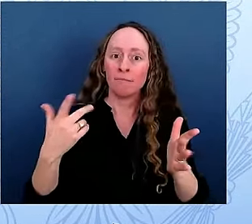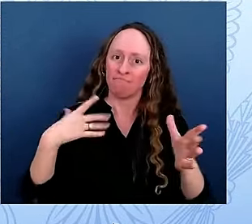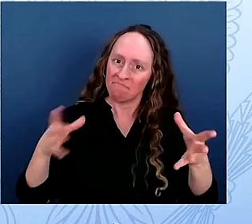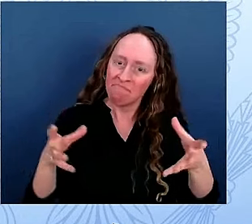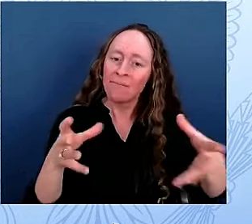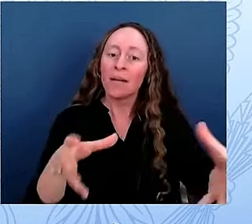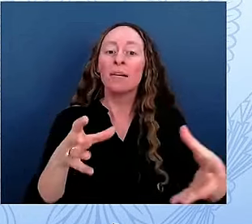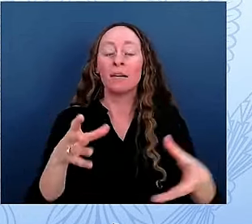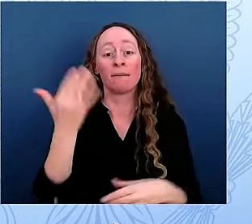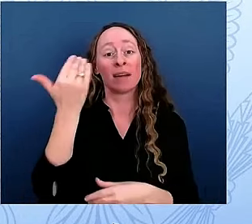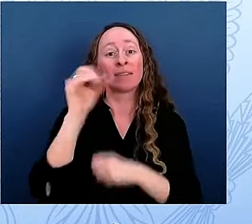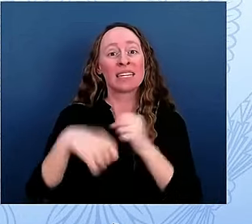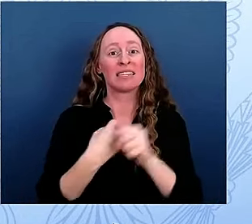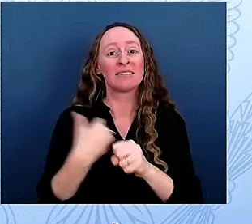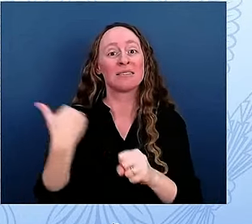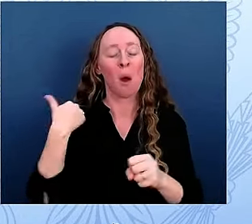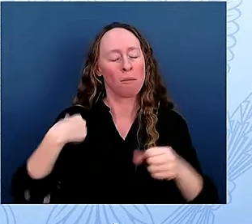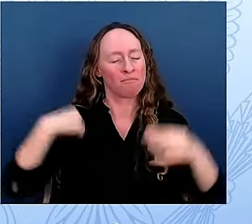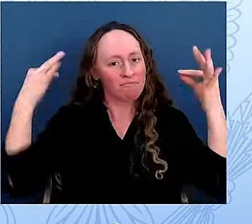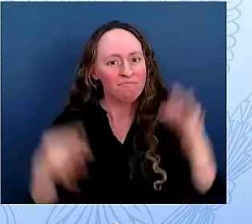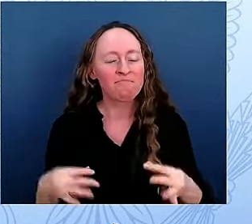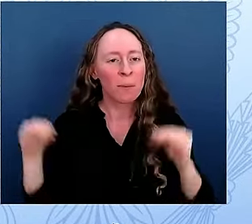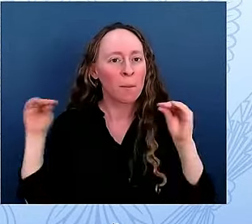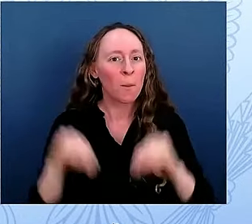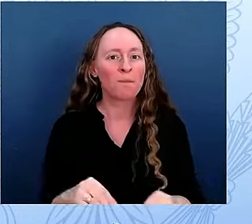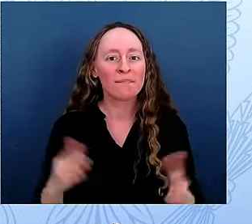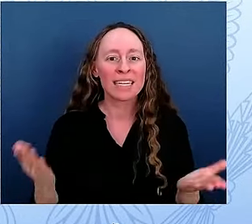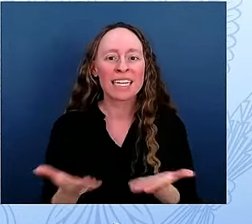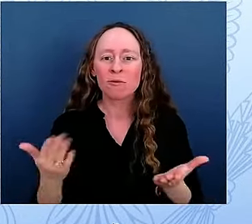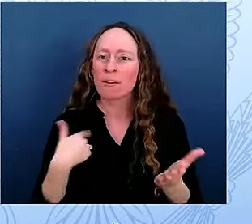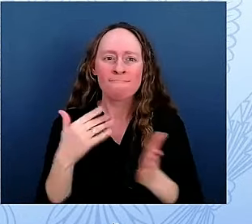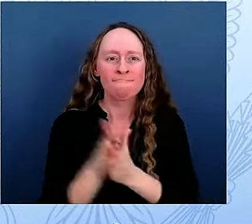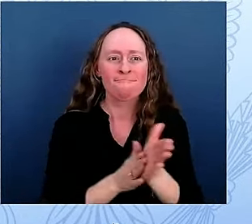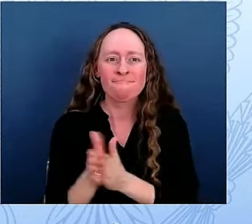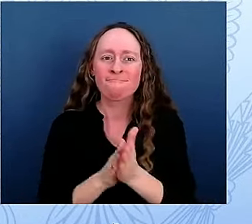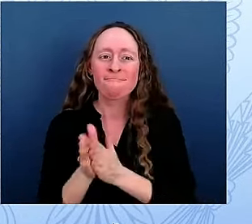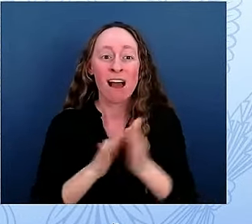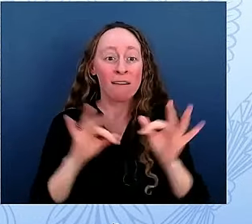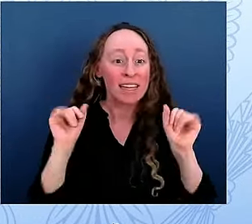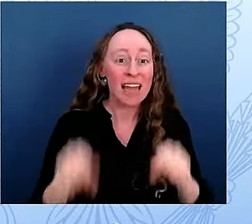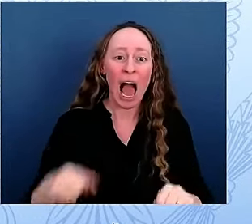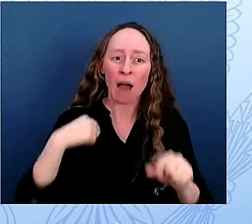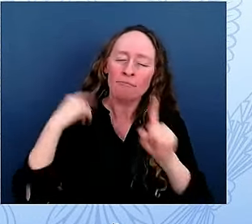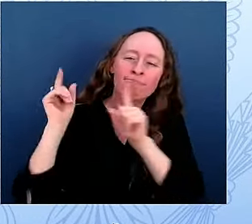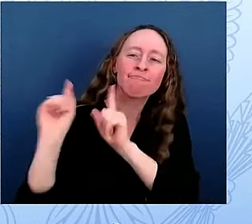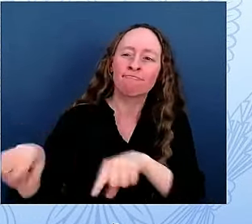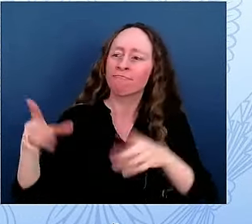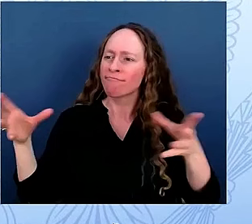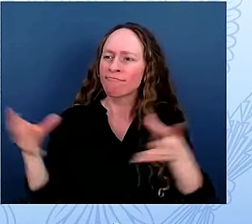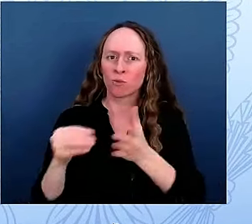and with a chance presented itself to take my students for a White House tour, I quickly jumped at the opportunity.